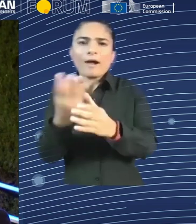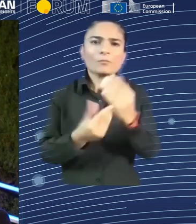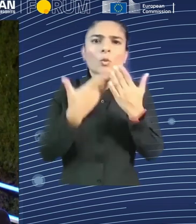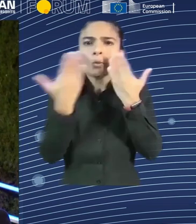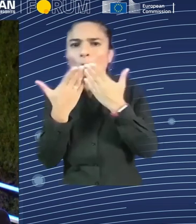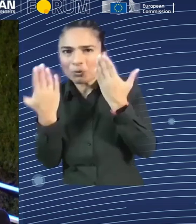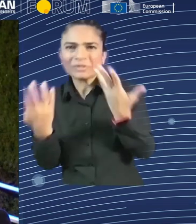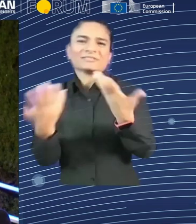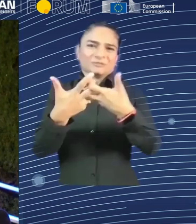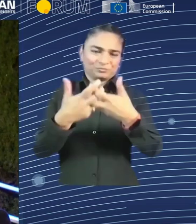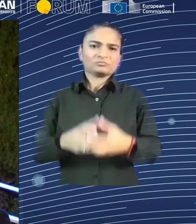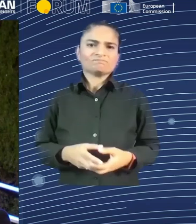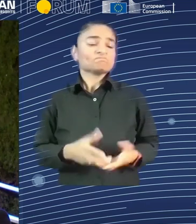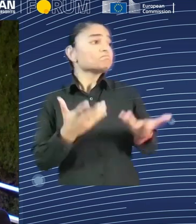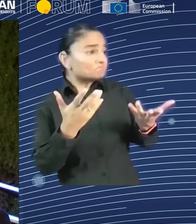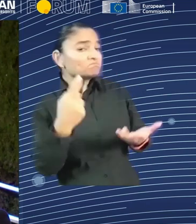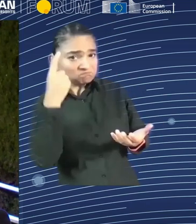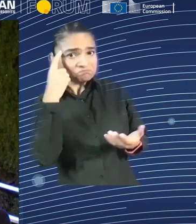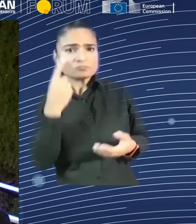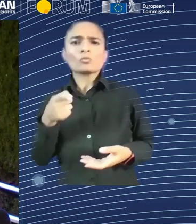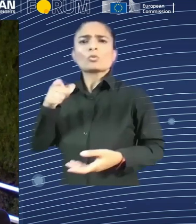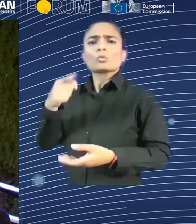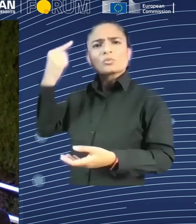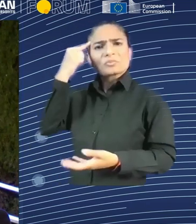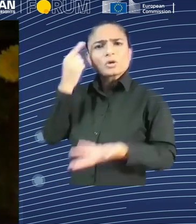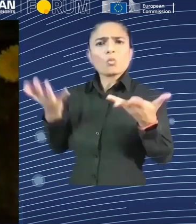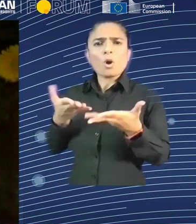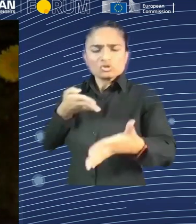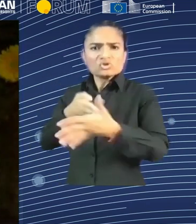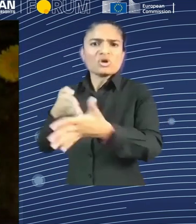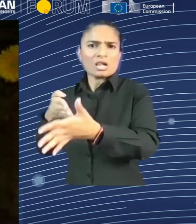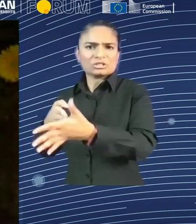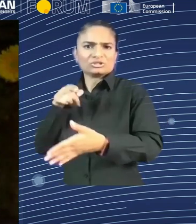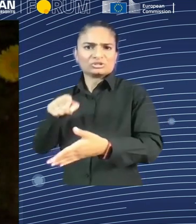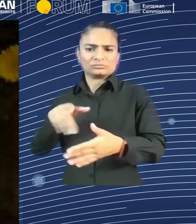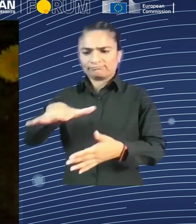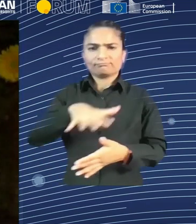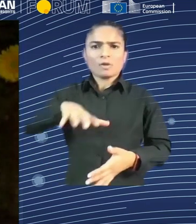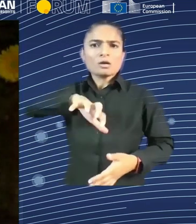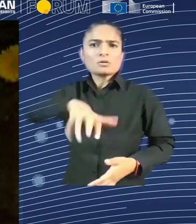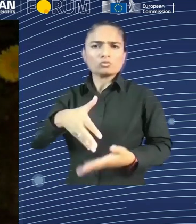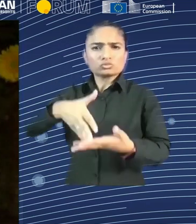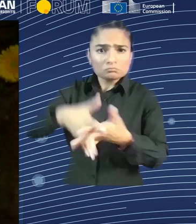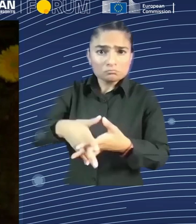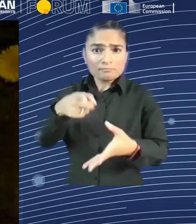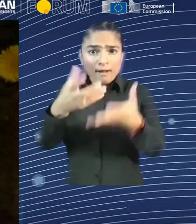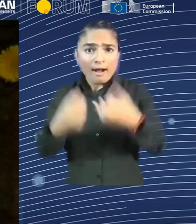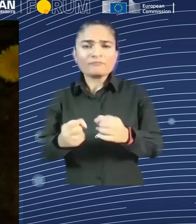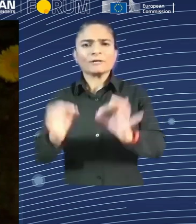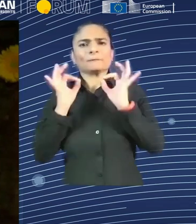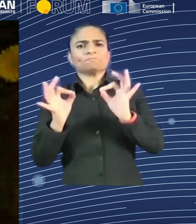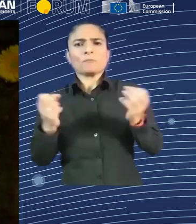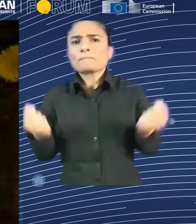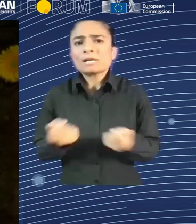have any best practices to share? I think Galicia, like other regions of